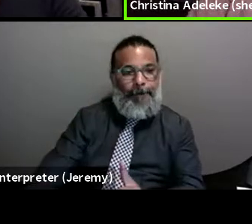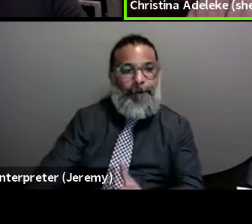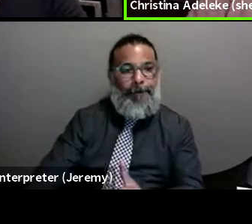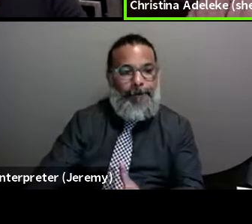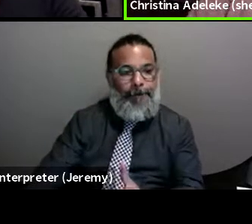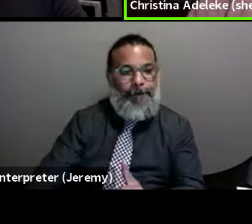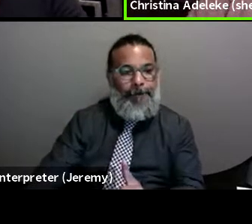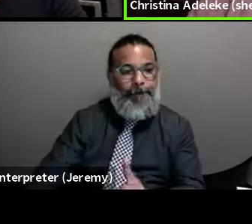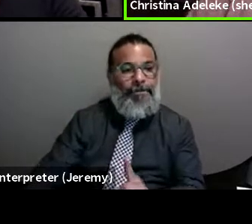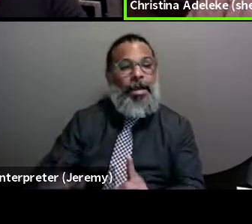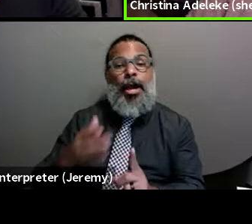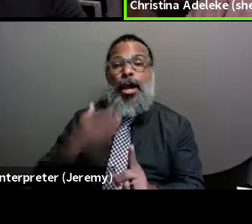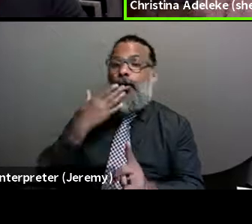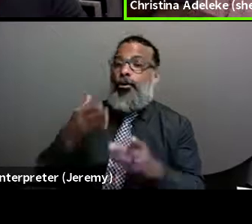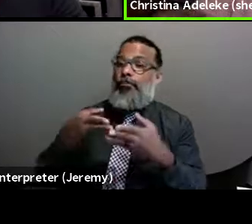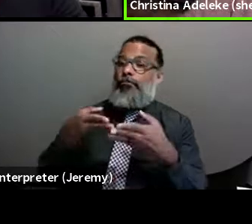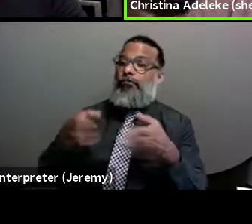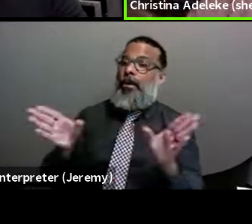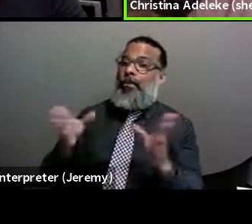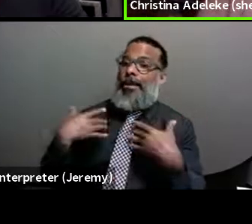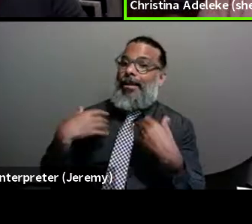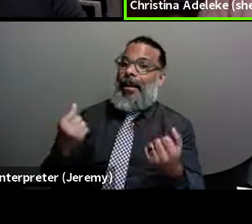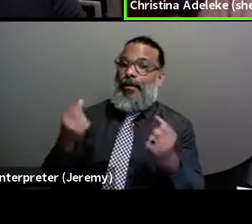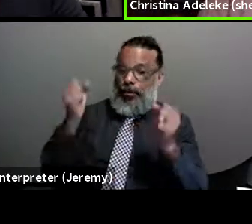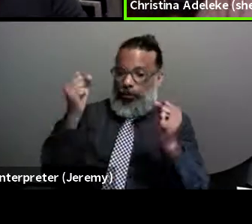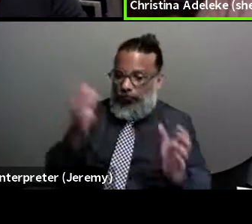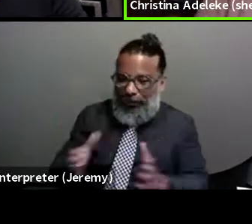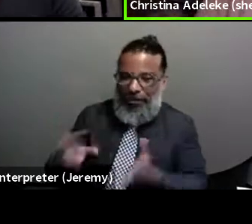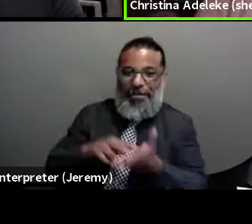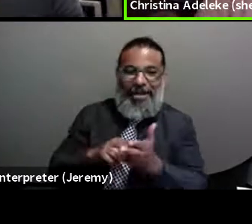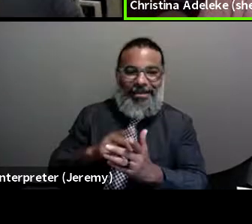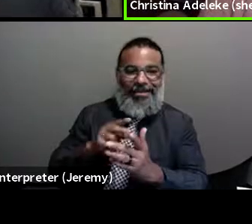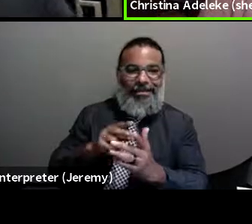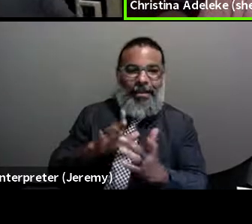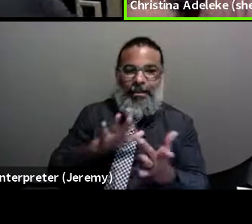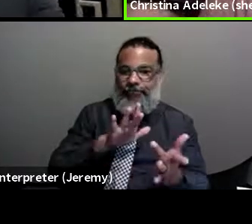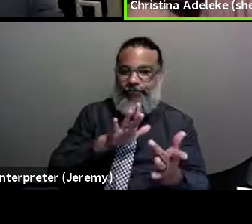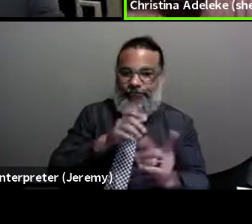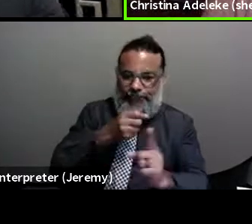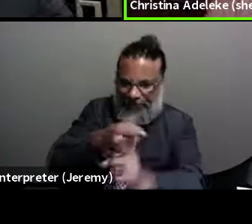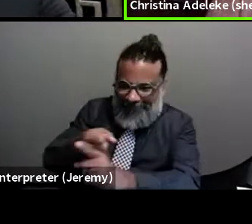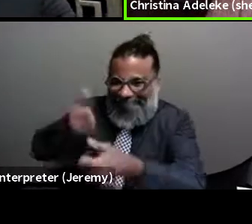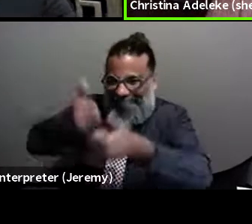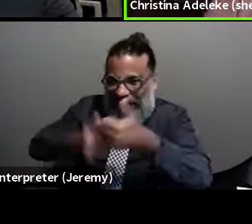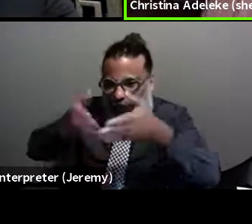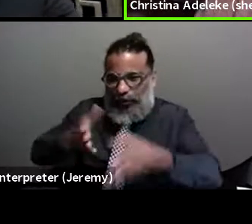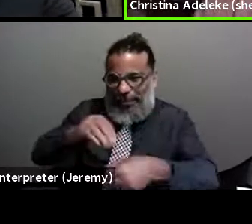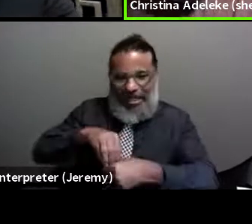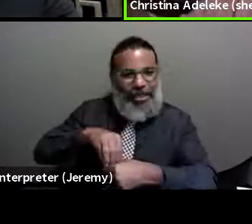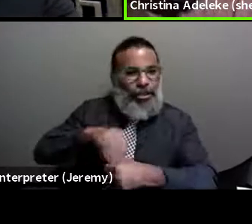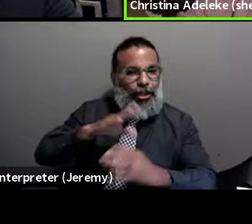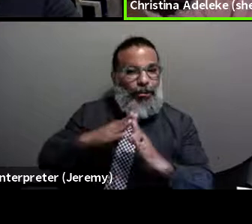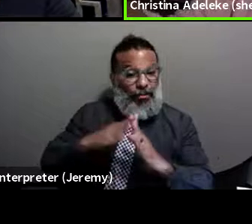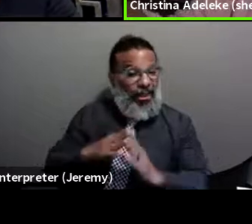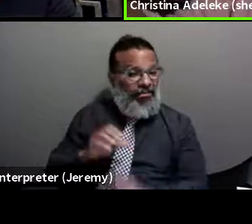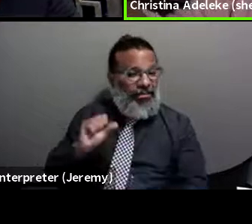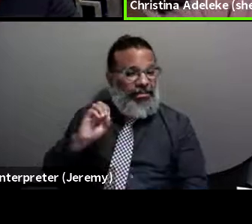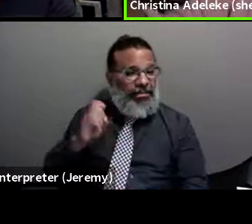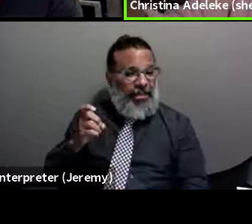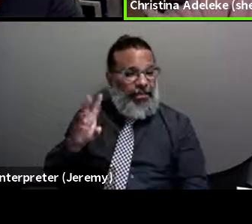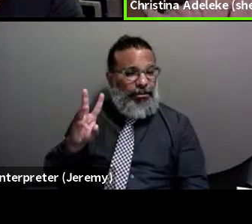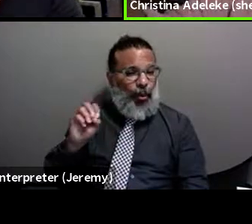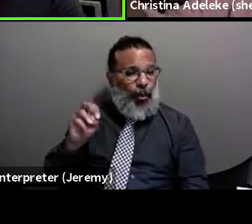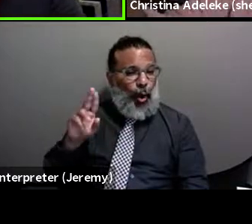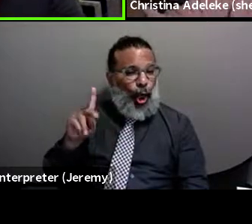know, a good public health strategy gets everyone in the community. Sex workers are included, you know. And I think that when you leave out